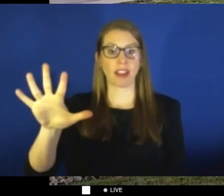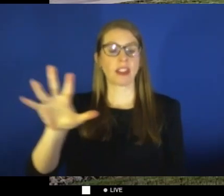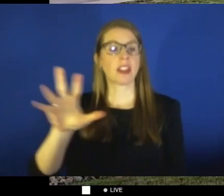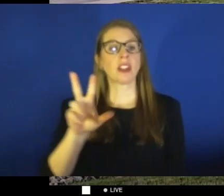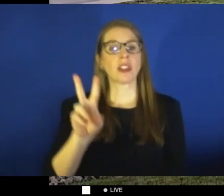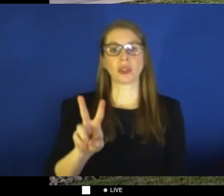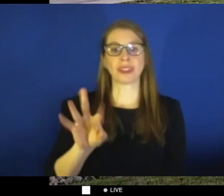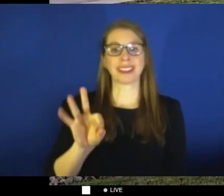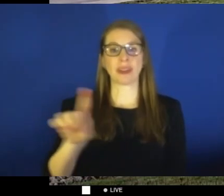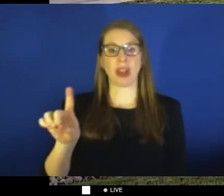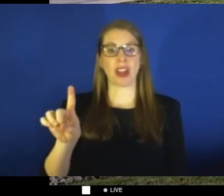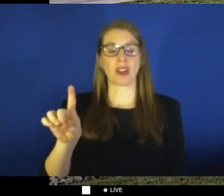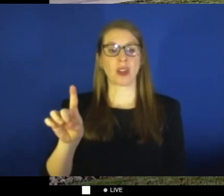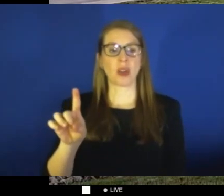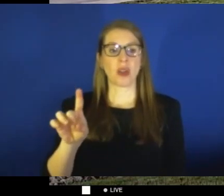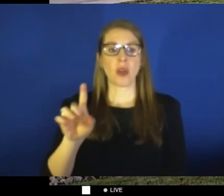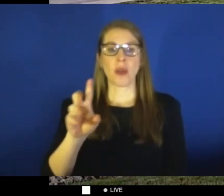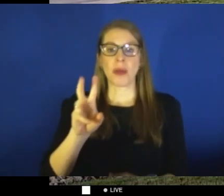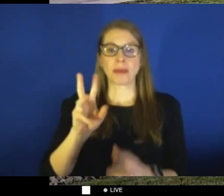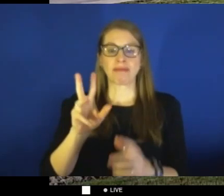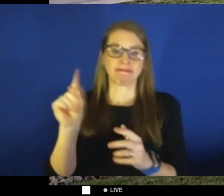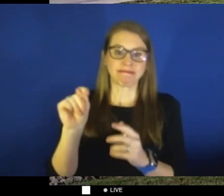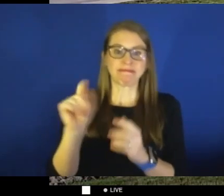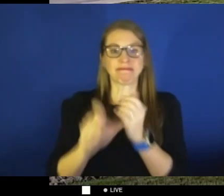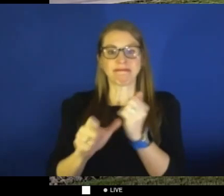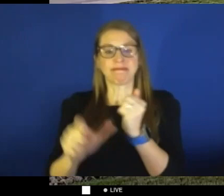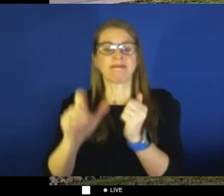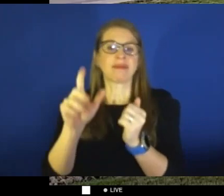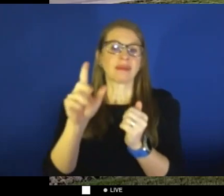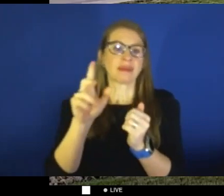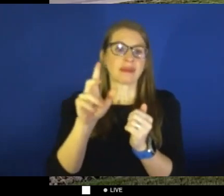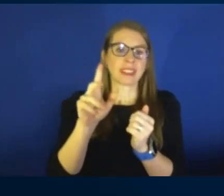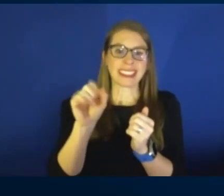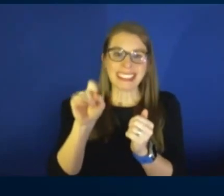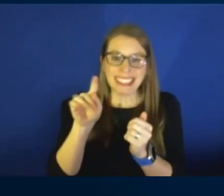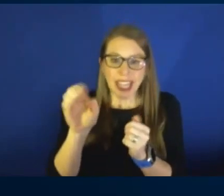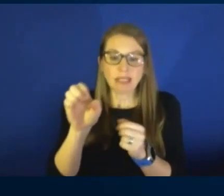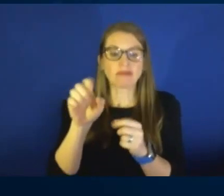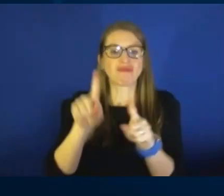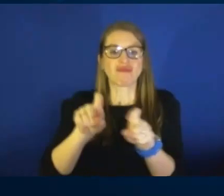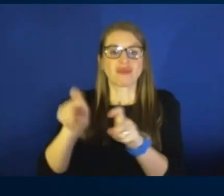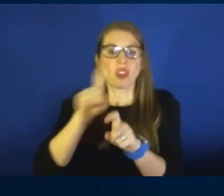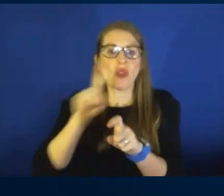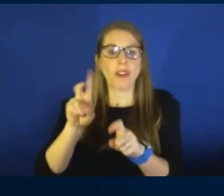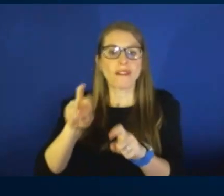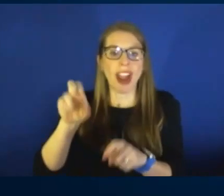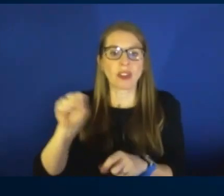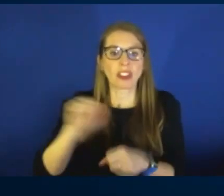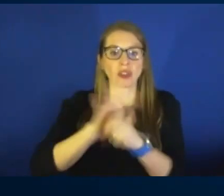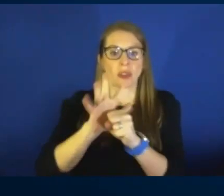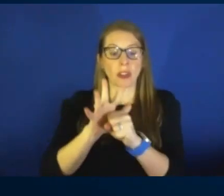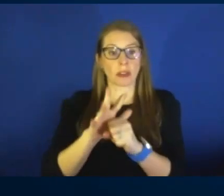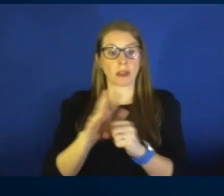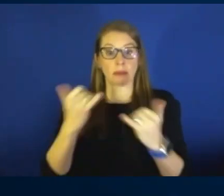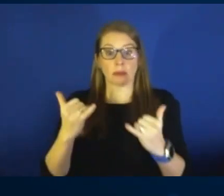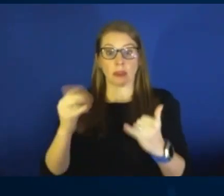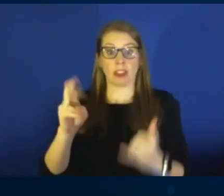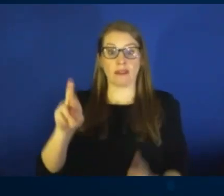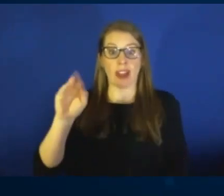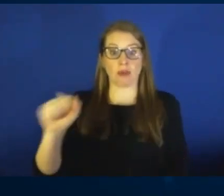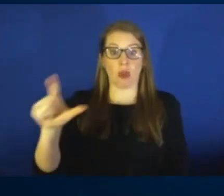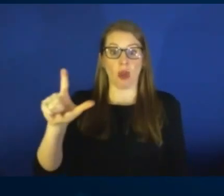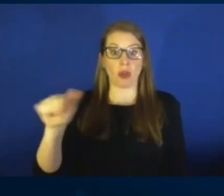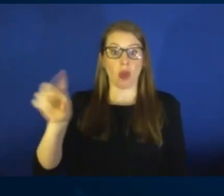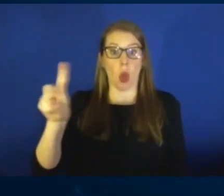one of the wastewater testing sites where they test for the COVID virus. New numbers show this morning the viral load in the wastewater is either